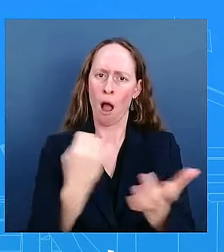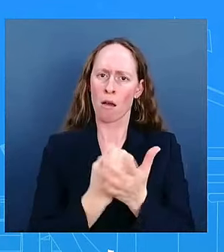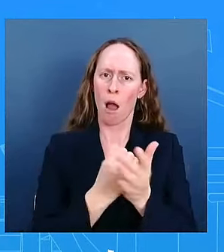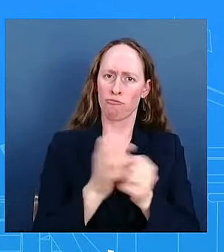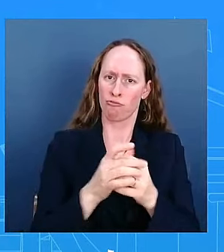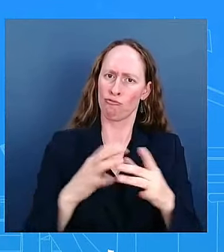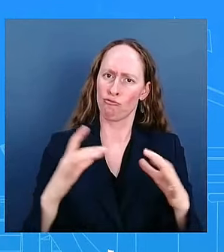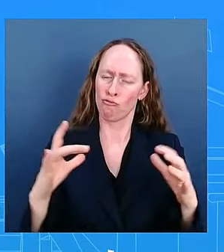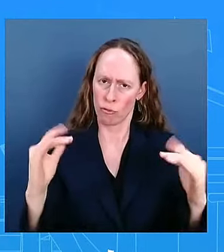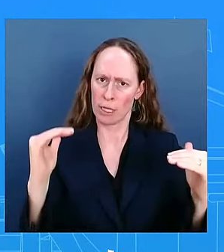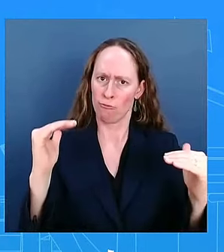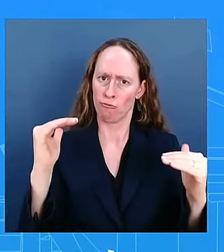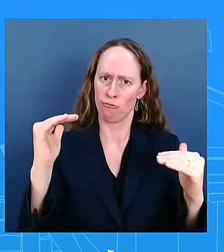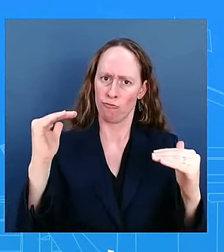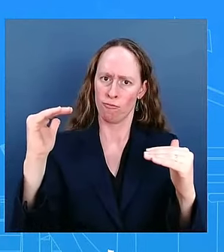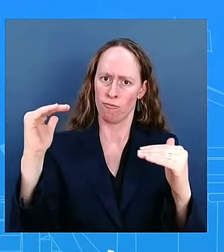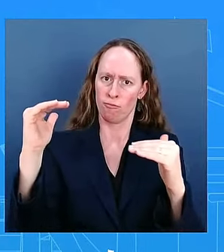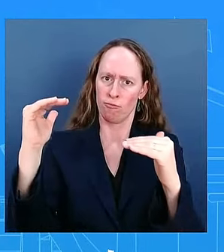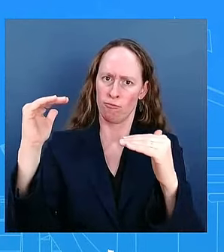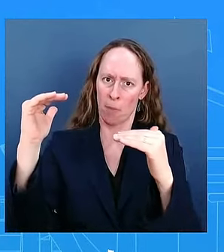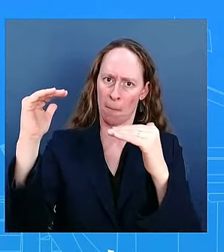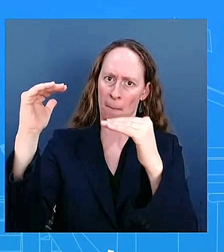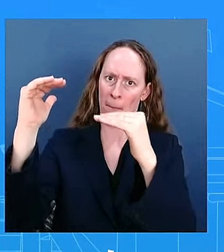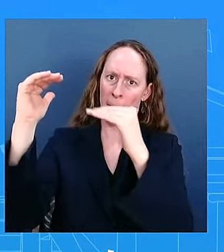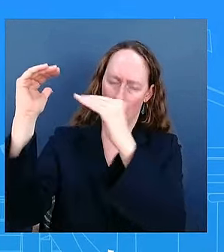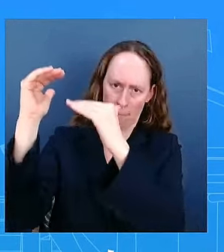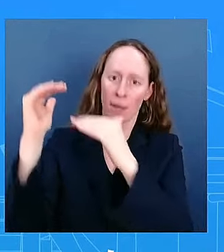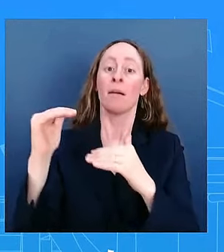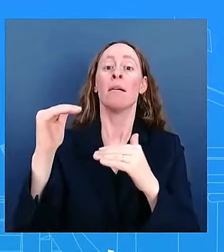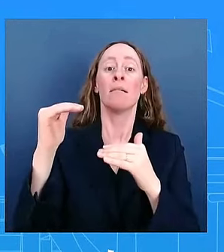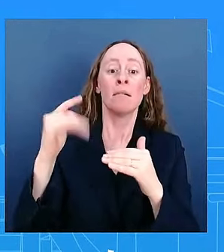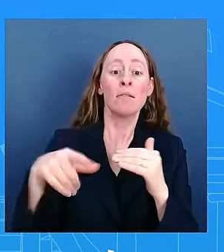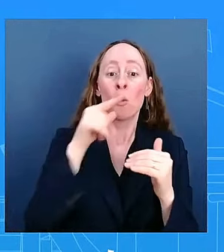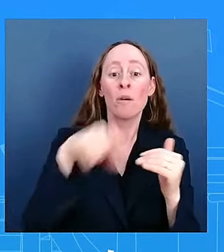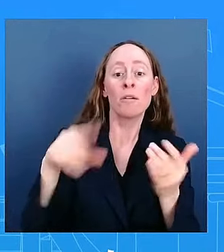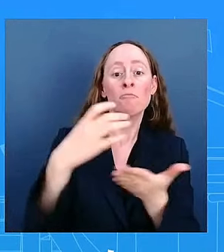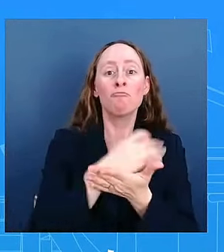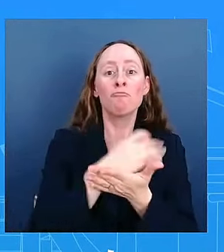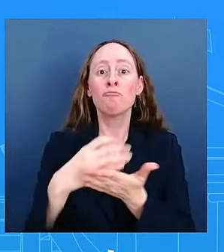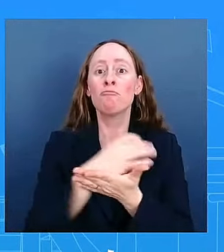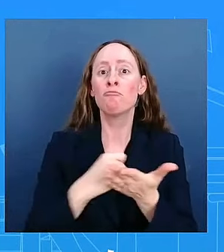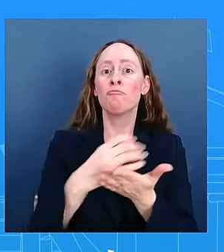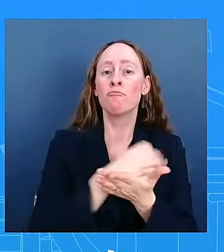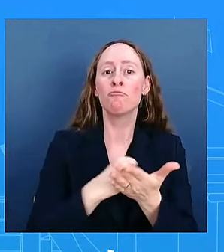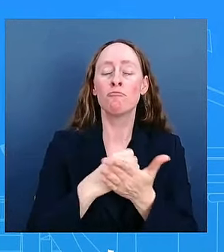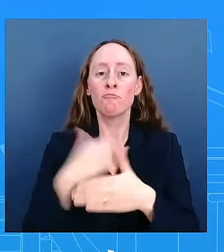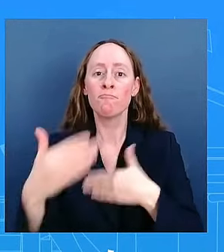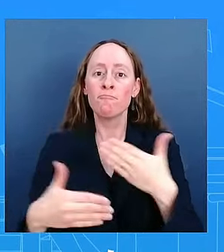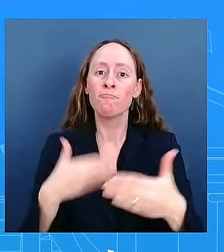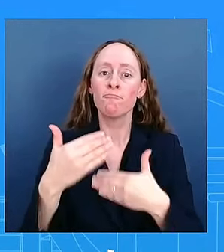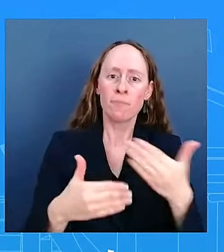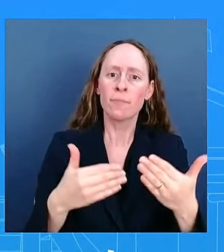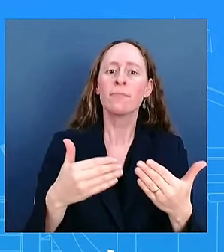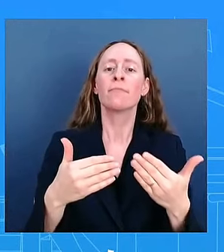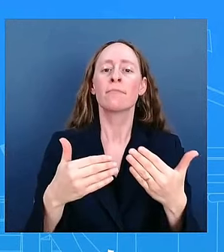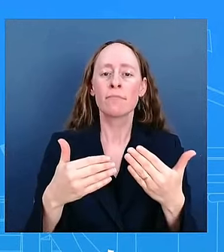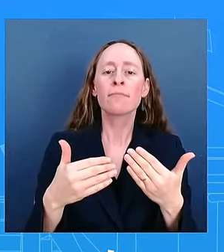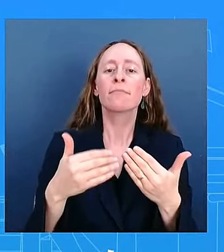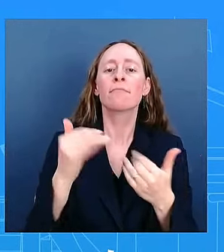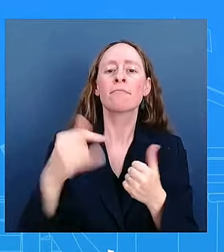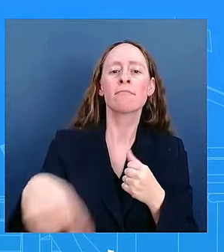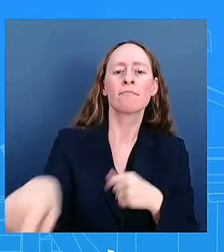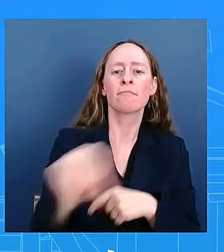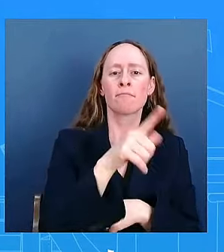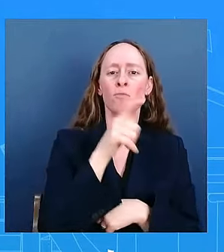answer to the last question i just gave with the particular uh benefits uh going to lower income families but profits are still quite